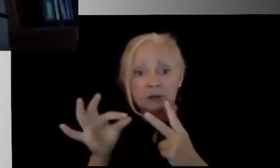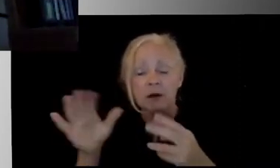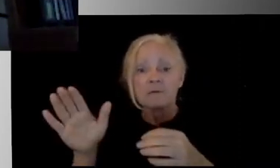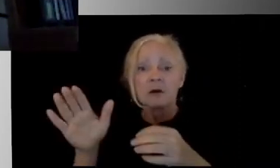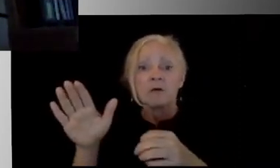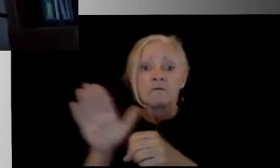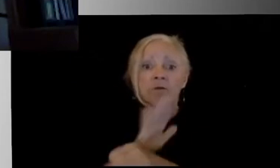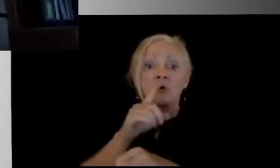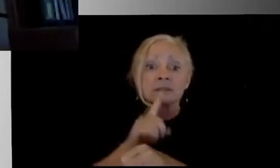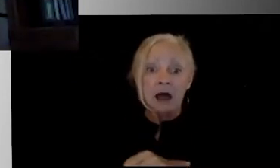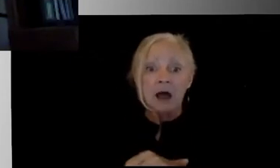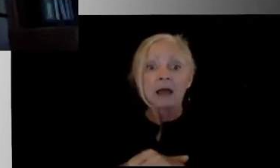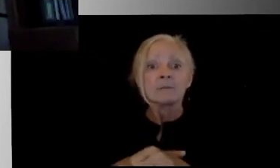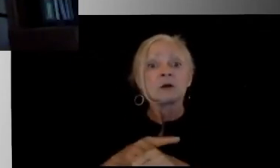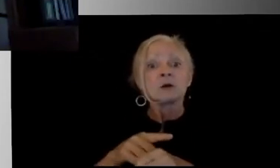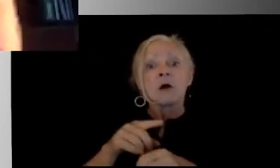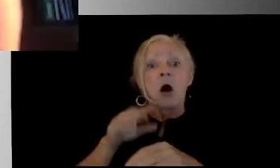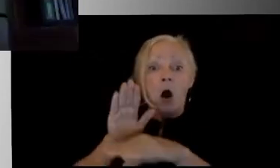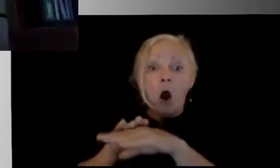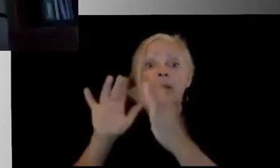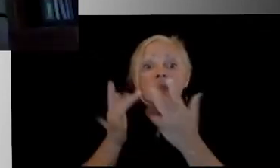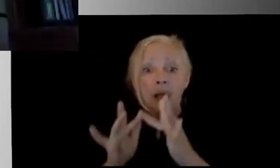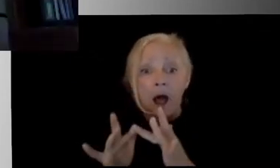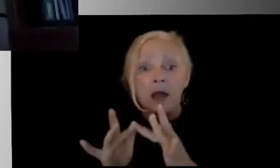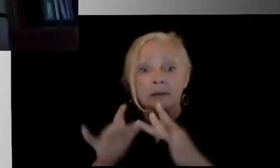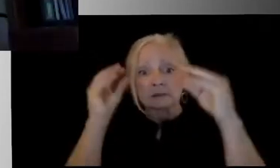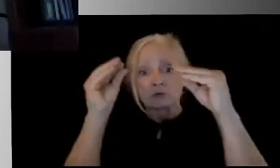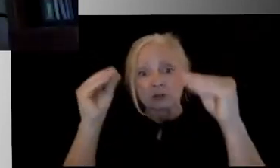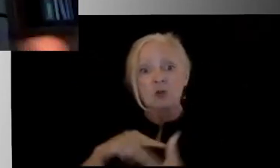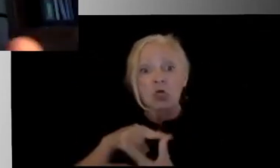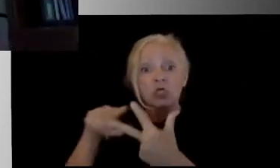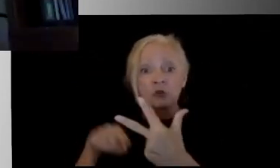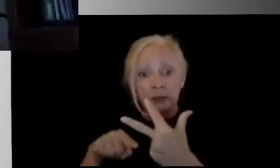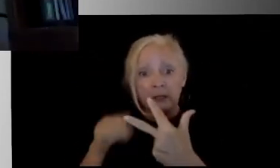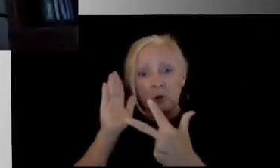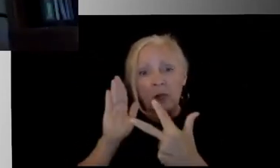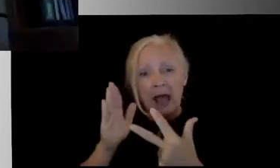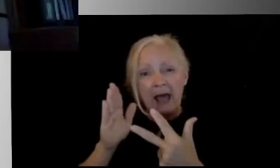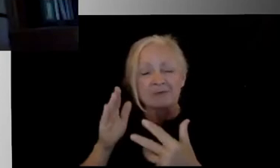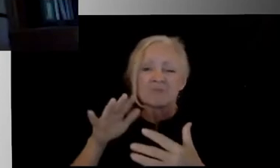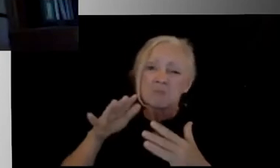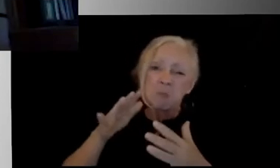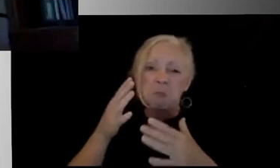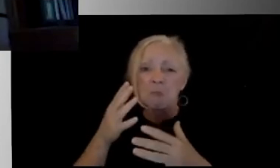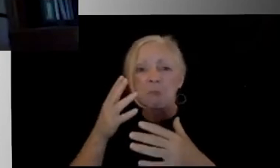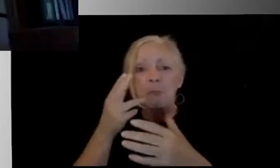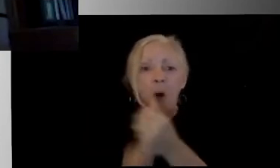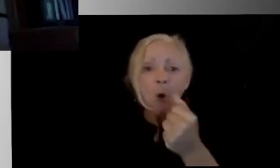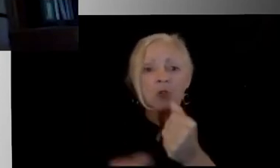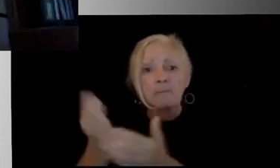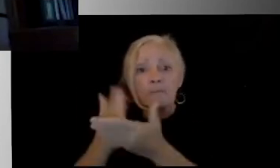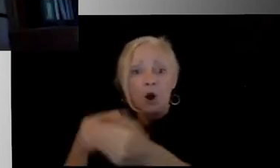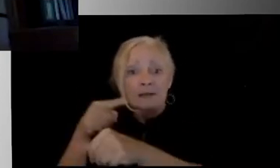remote instruction. Three districts, three, are going to offer a hybrid model where students are going to be in the classroom part